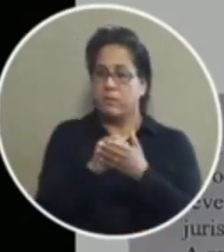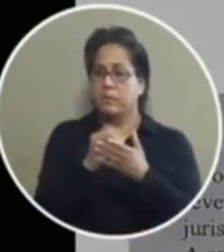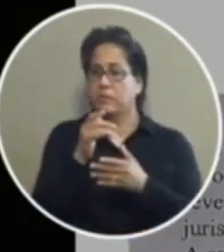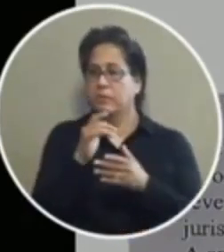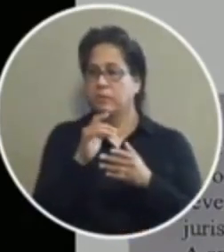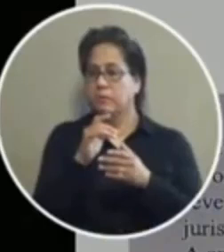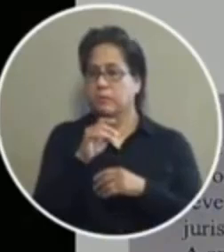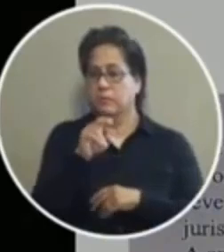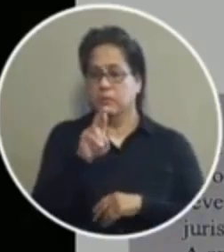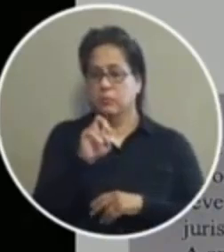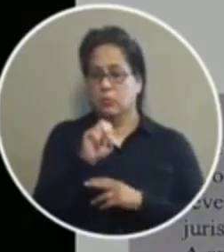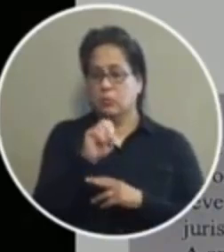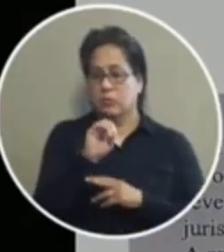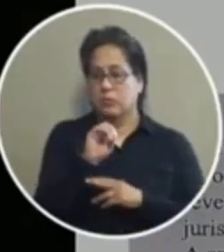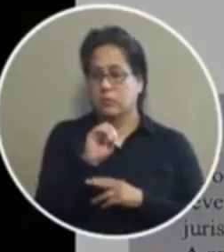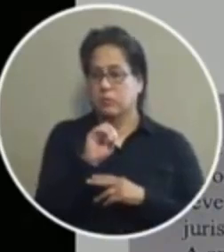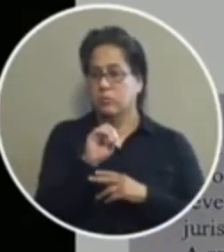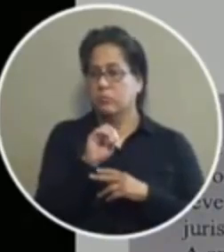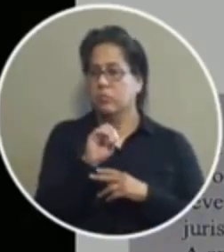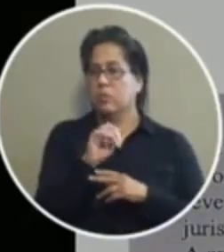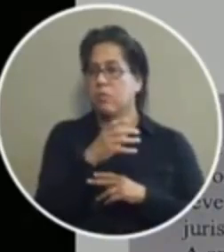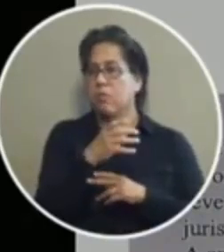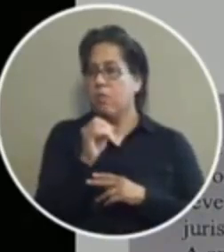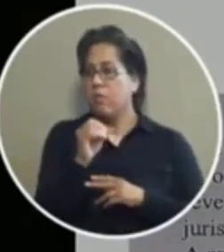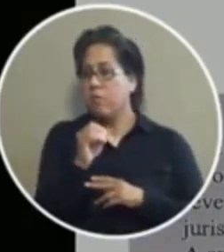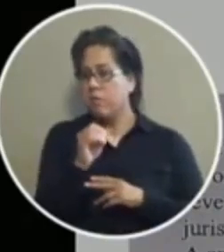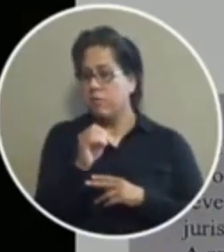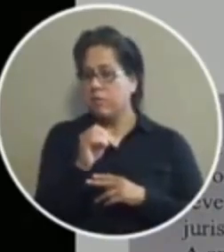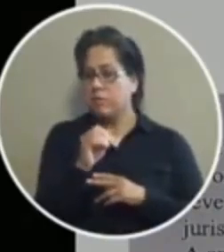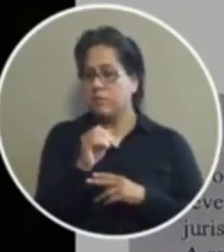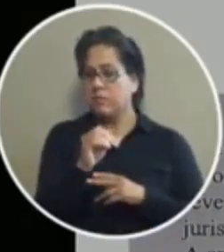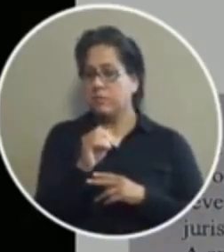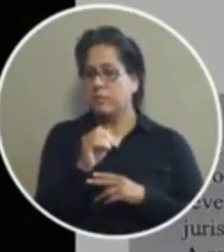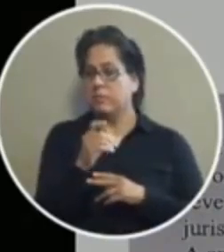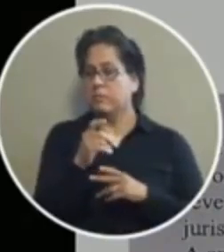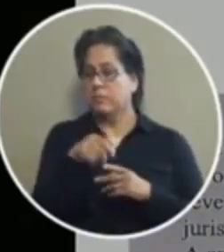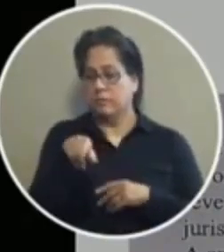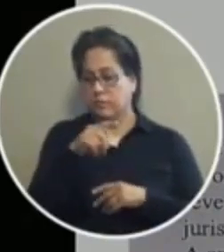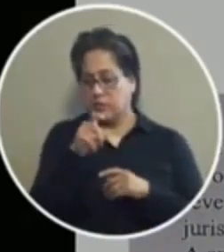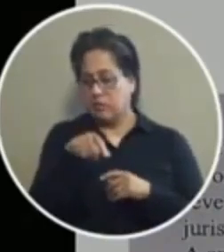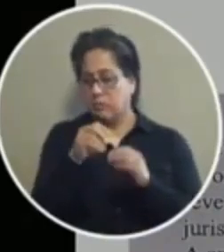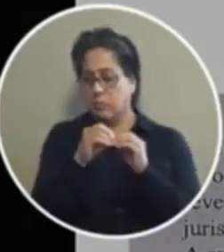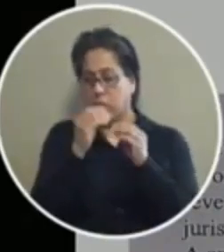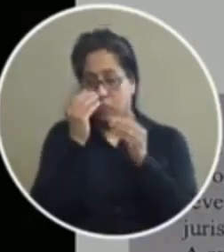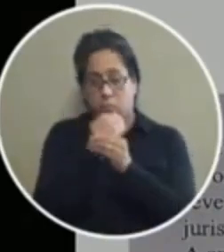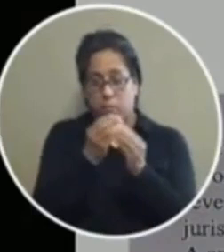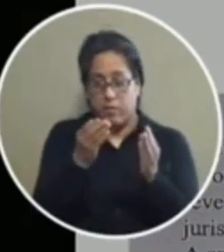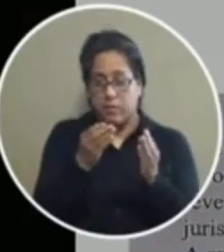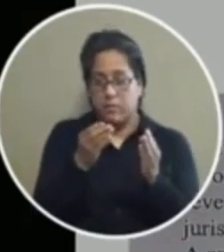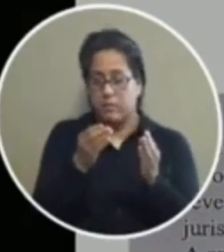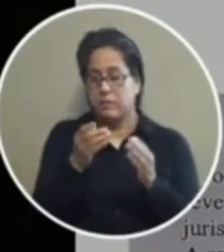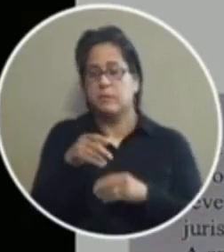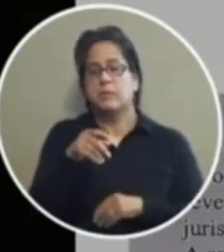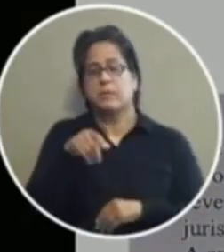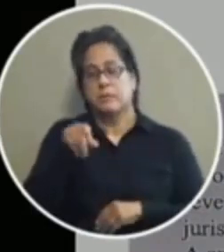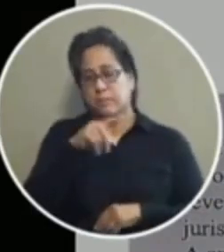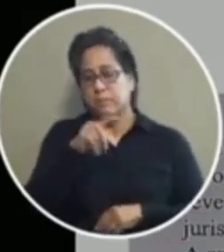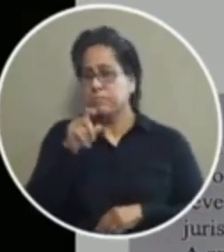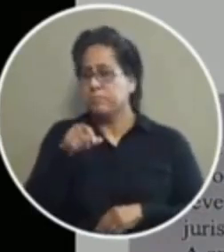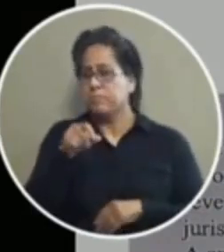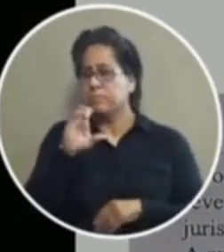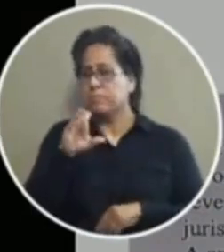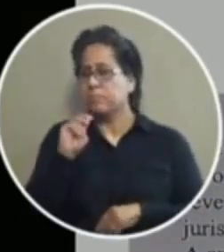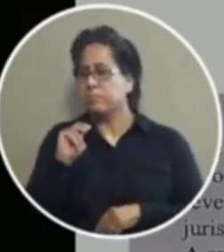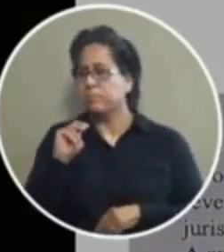the resolution and instead of voting for the resolution you guys wanted more information you guys cast city